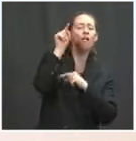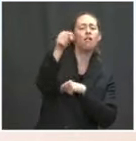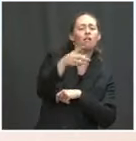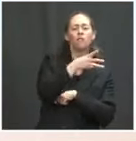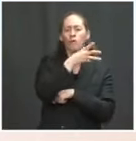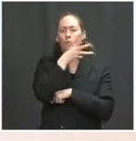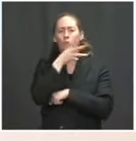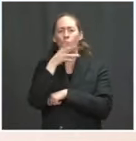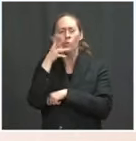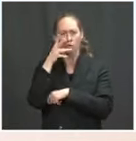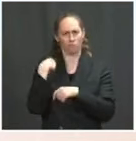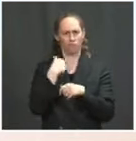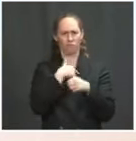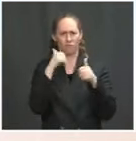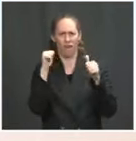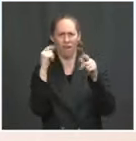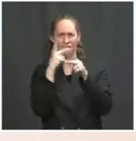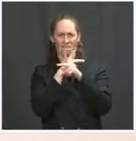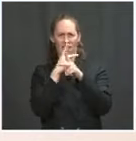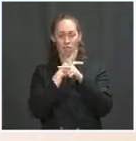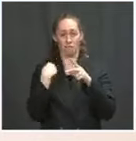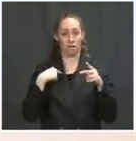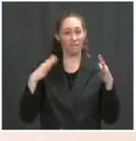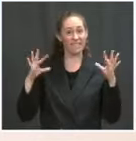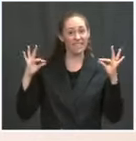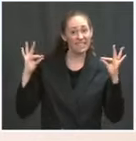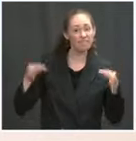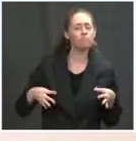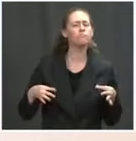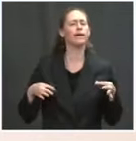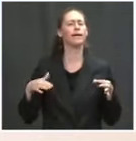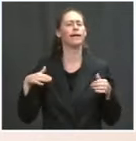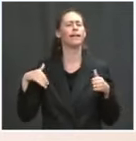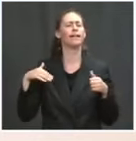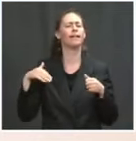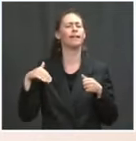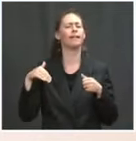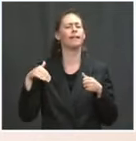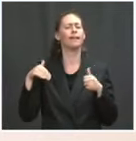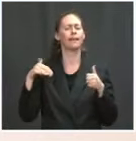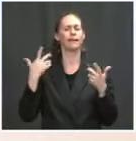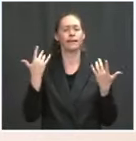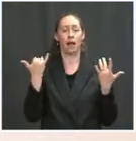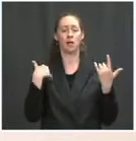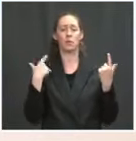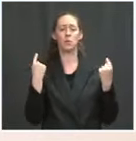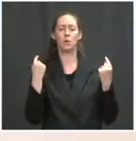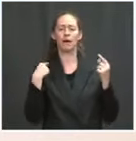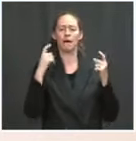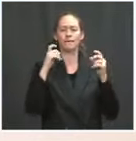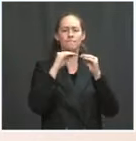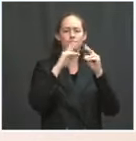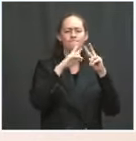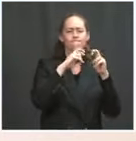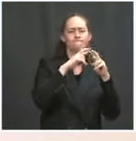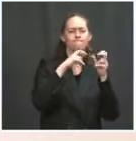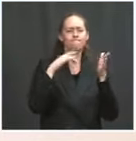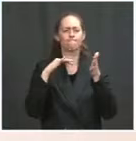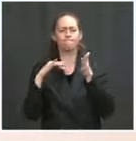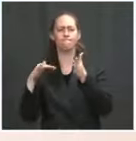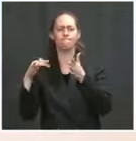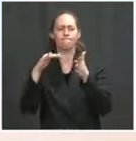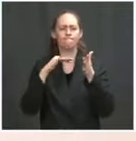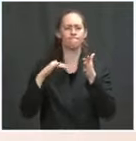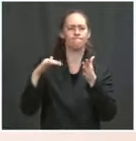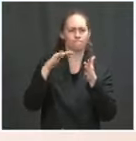There are no final decisions being made on this. This is obviously something we also have to do in conjunction with the Department of Interior. They have a stake in this issue as well.